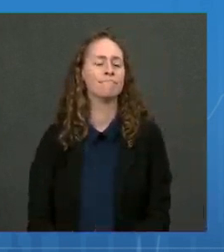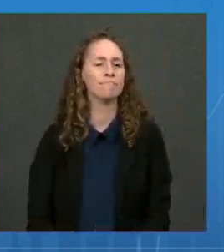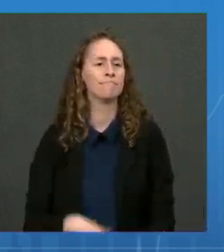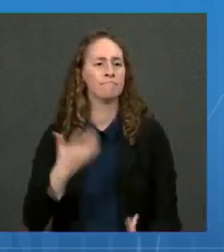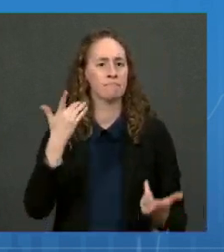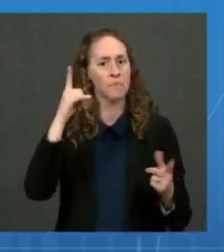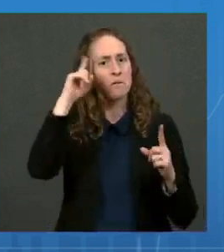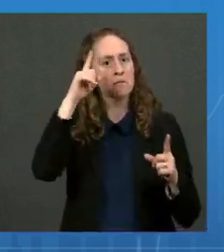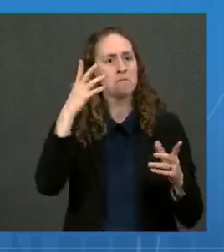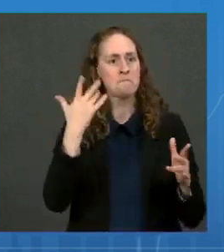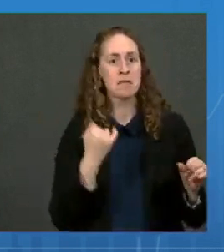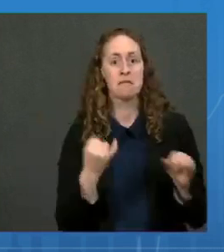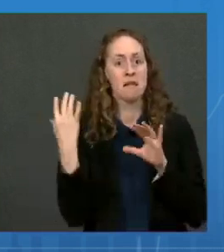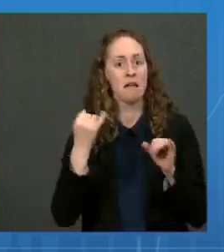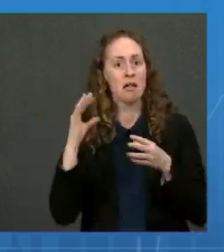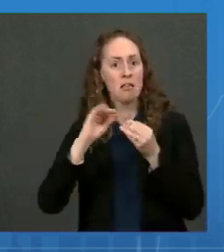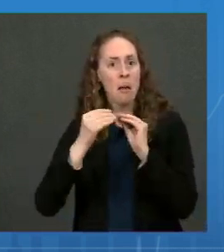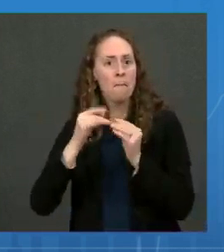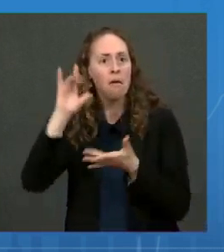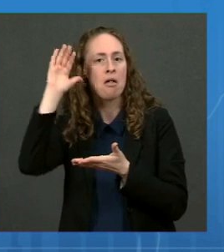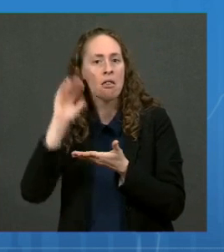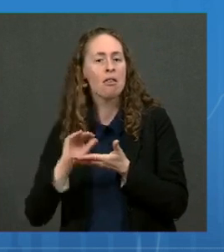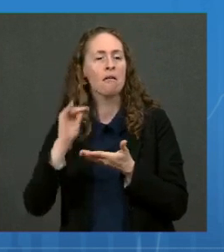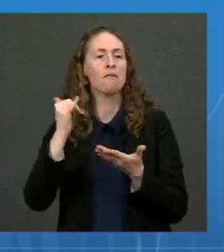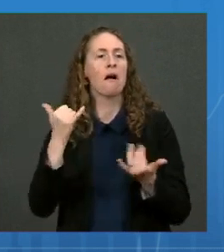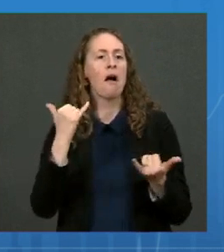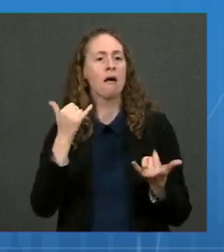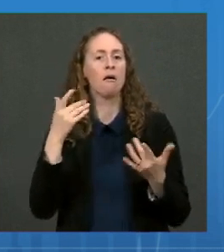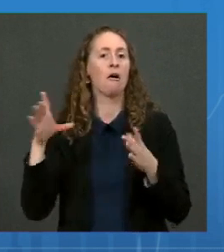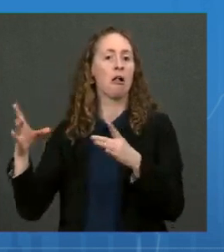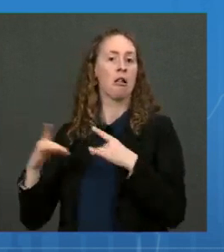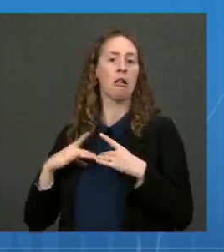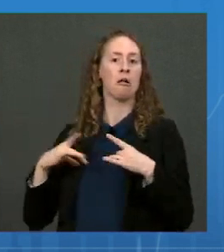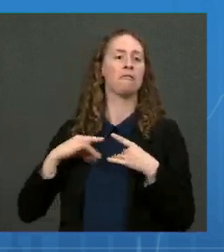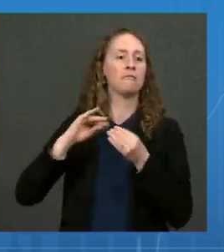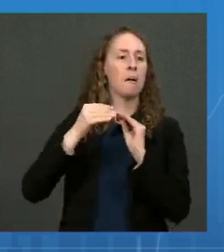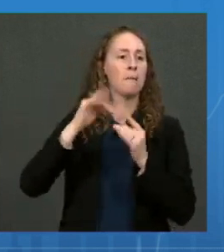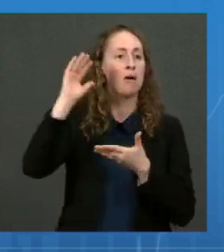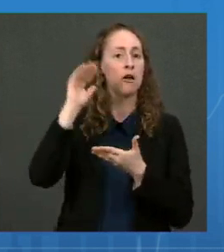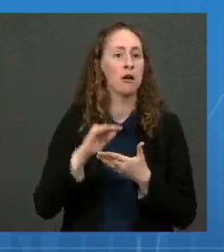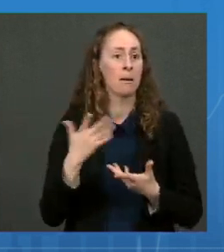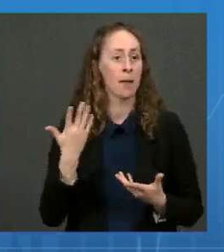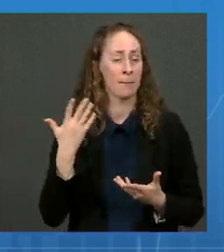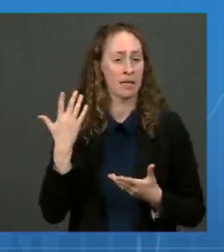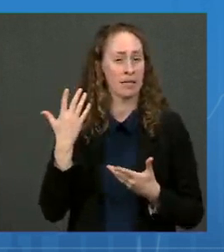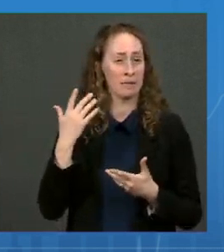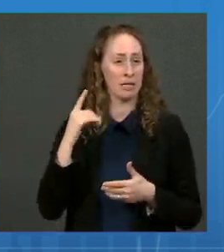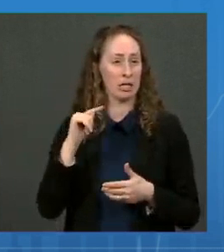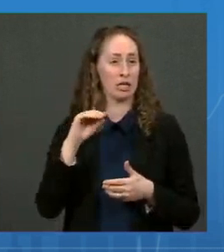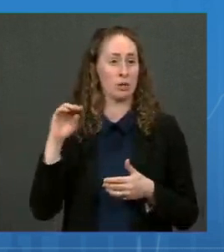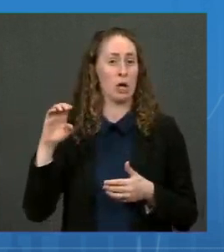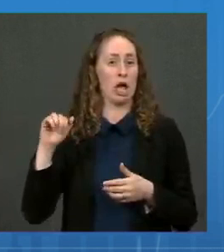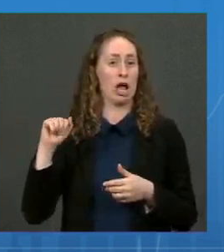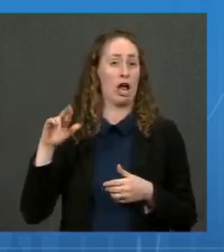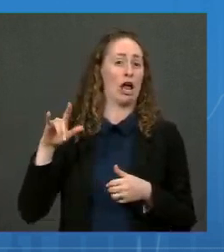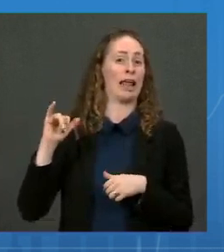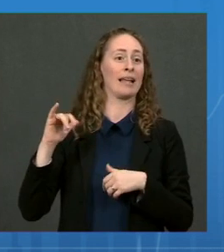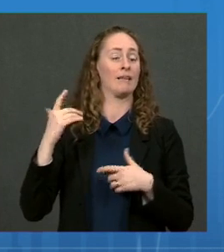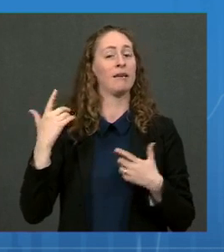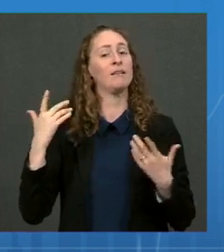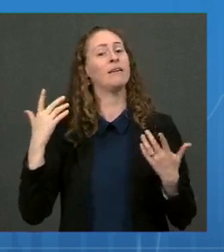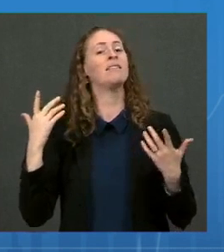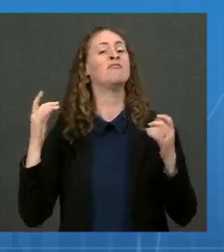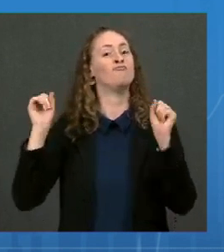Is it too early to say we're turning the corner, and what kind of implications will that have for masking and other policies? Dr.